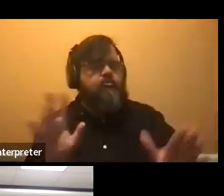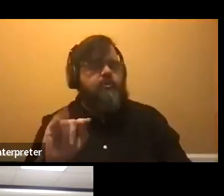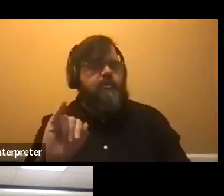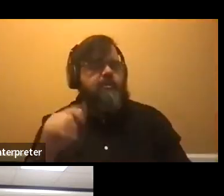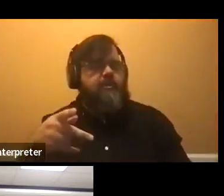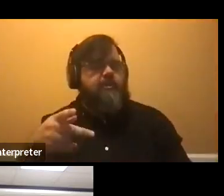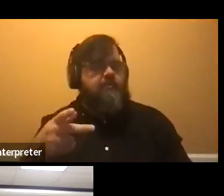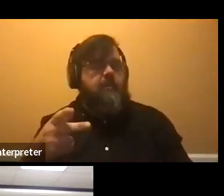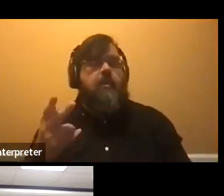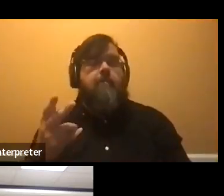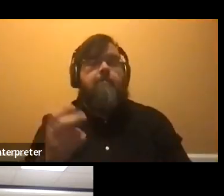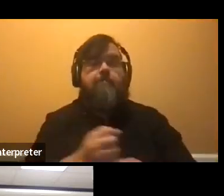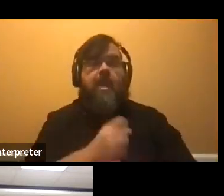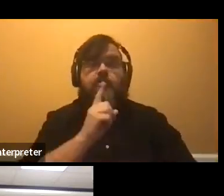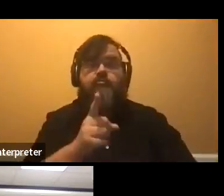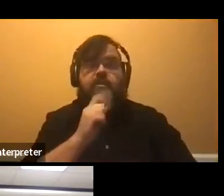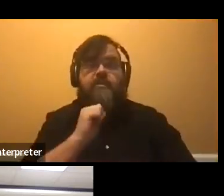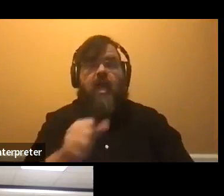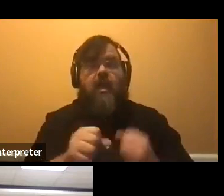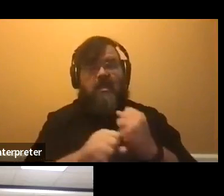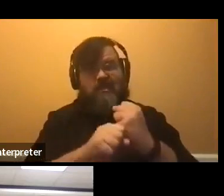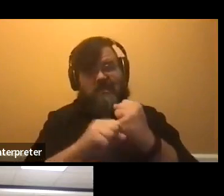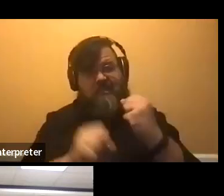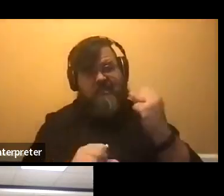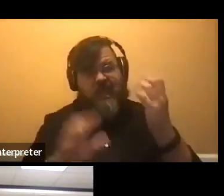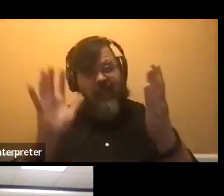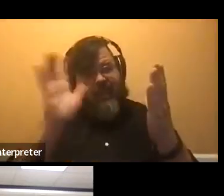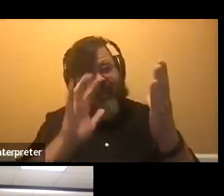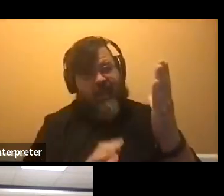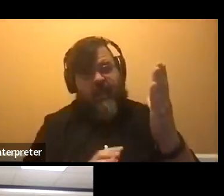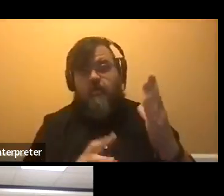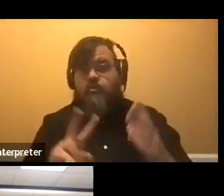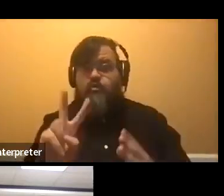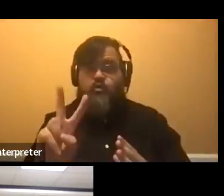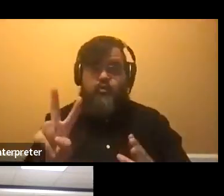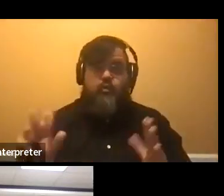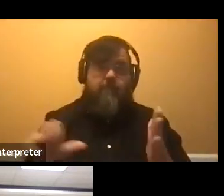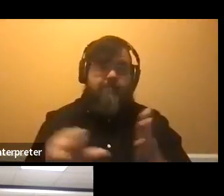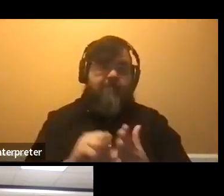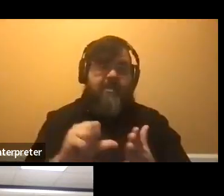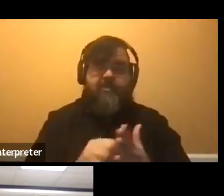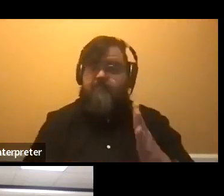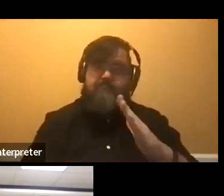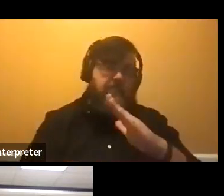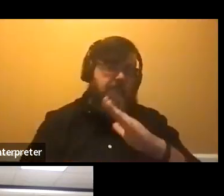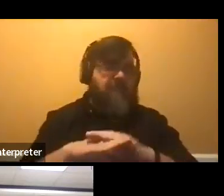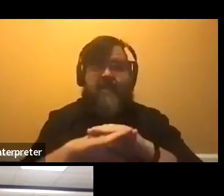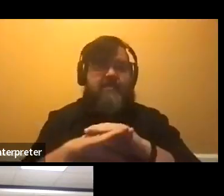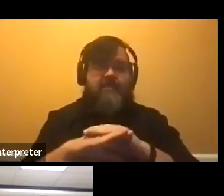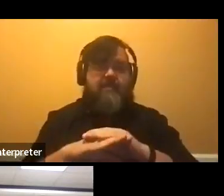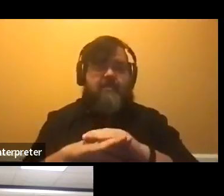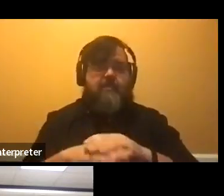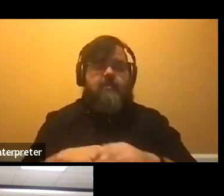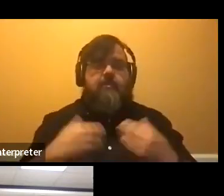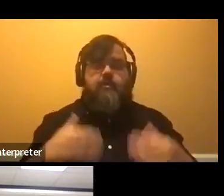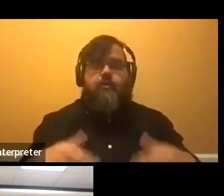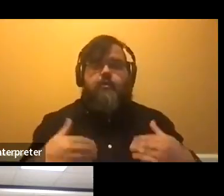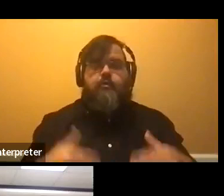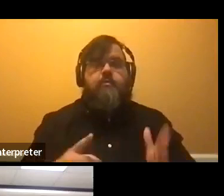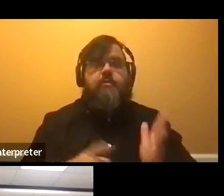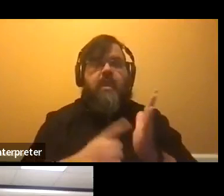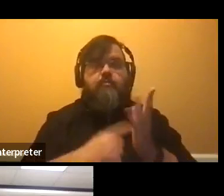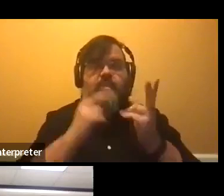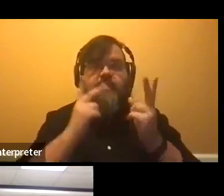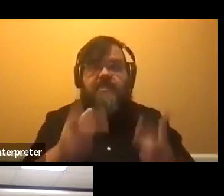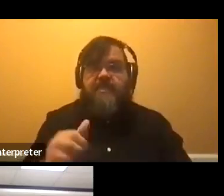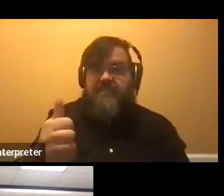make sure your resume is not overly long. I think two pages at the max is what I would recommend. Sometimes you, we see 10 page resumes and they